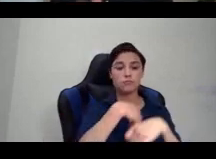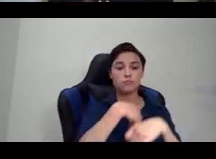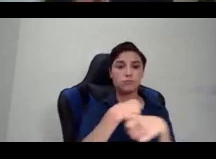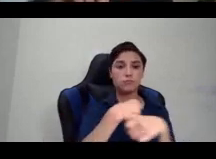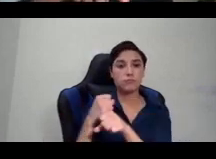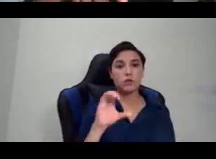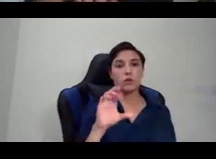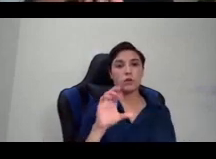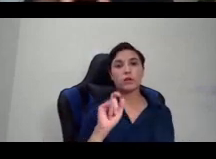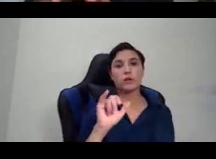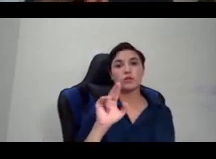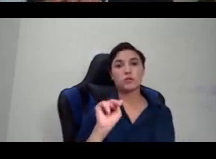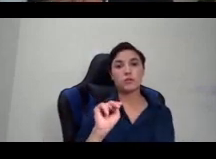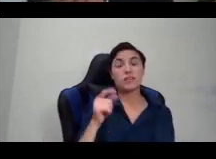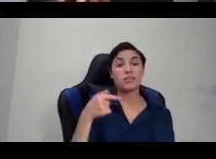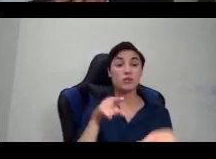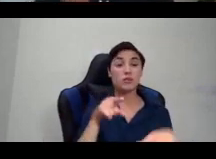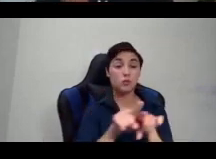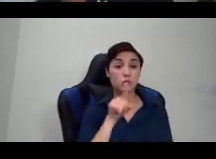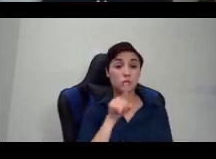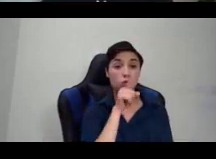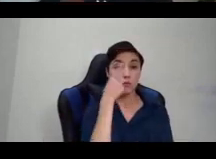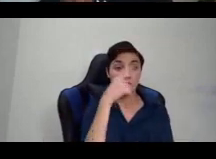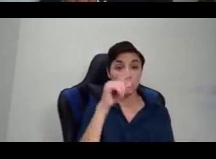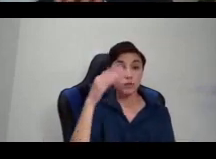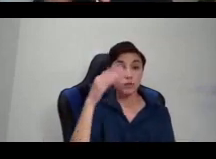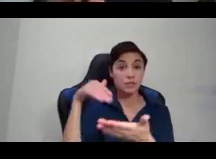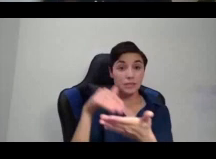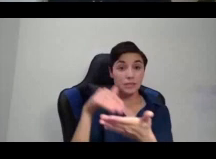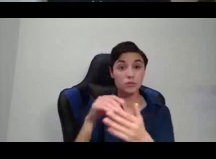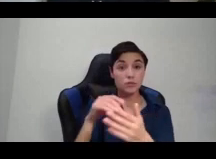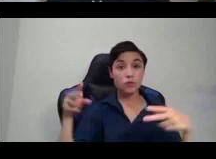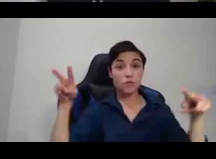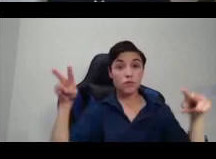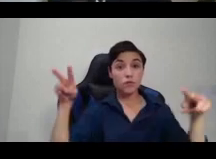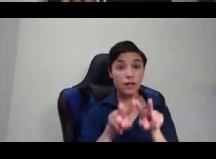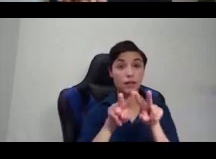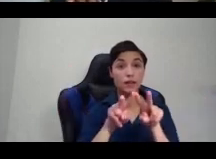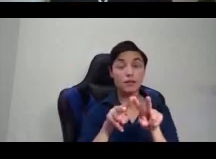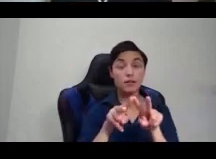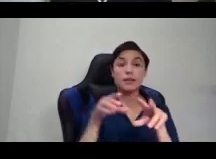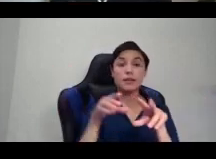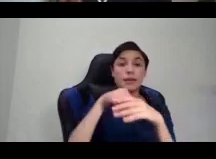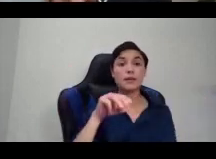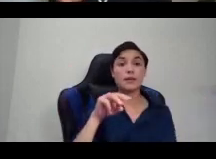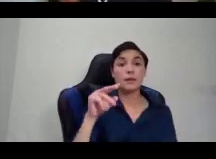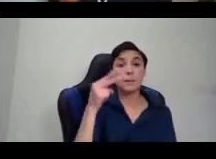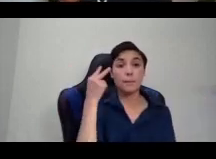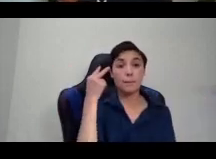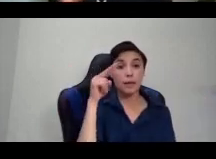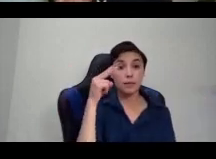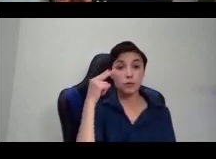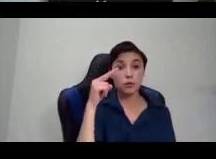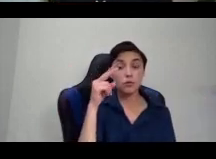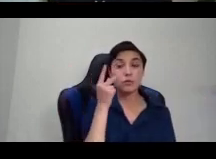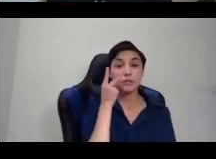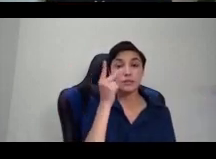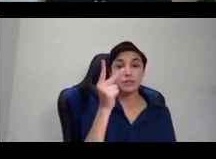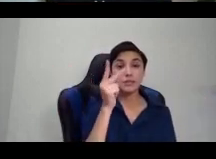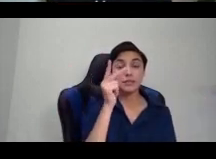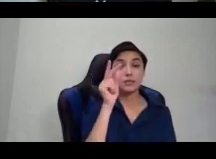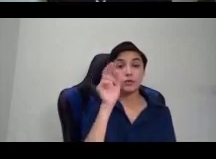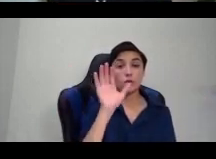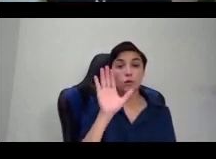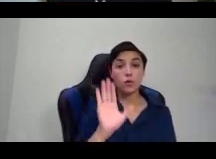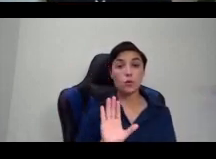Mexico. Mexico, this black and white drawing on the lower right-hand side is of the creator deity